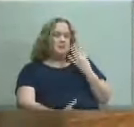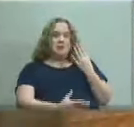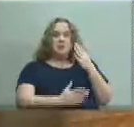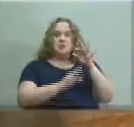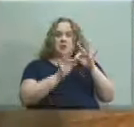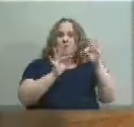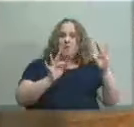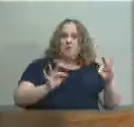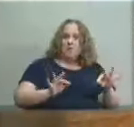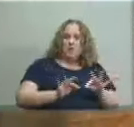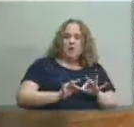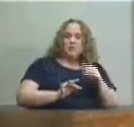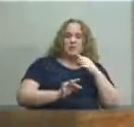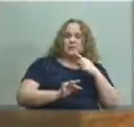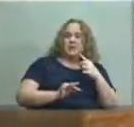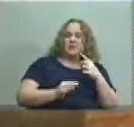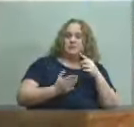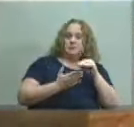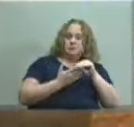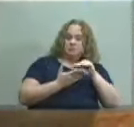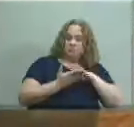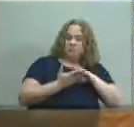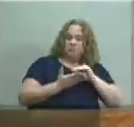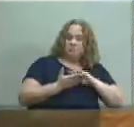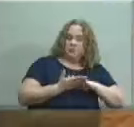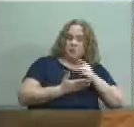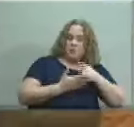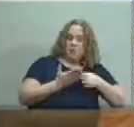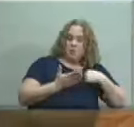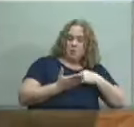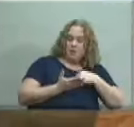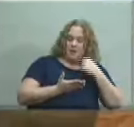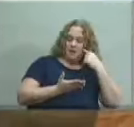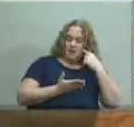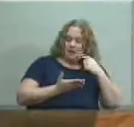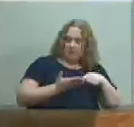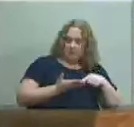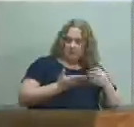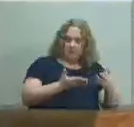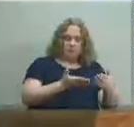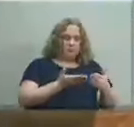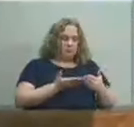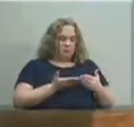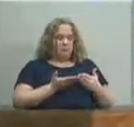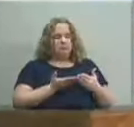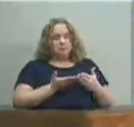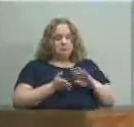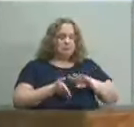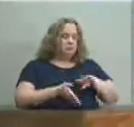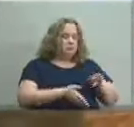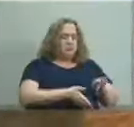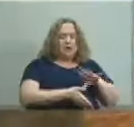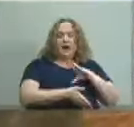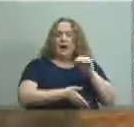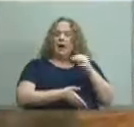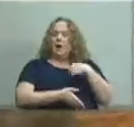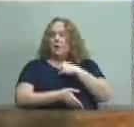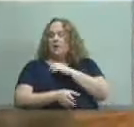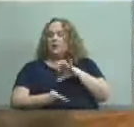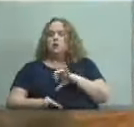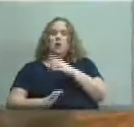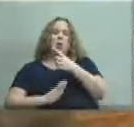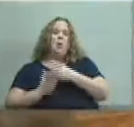where they say hey here's what we think and then we go on and do what we want to do because the superintendent had somebody and